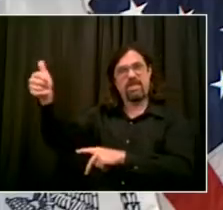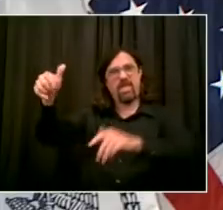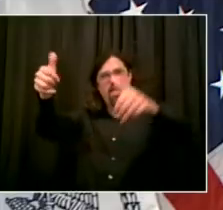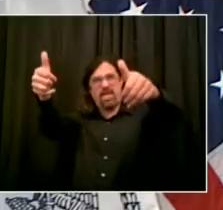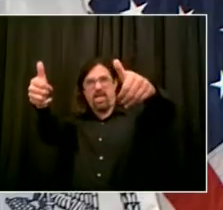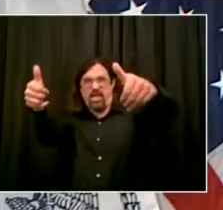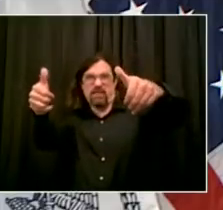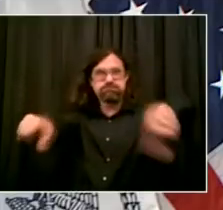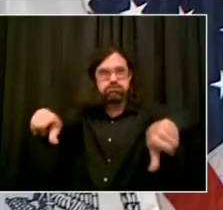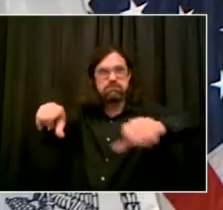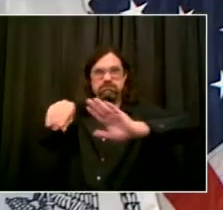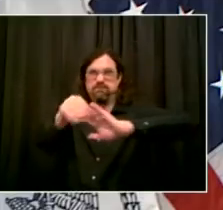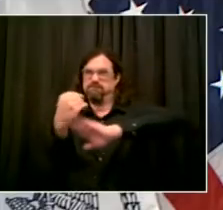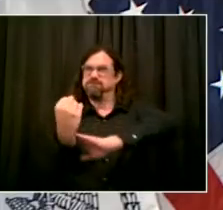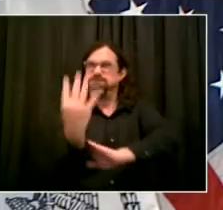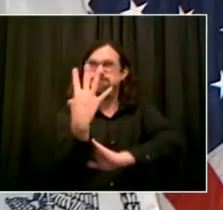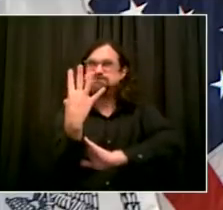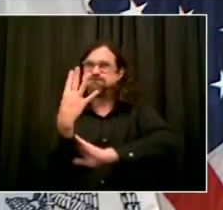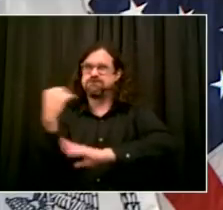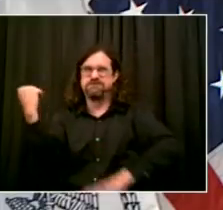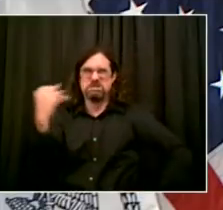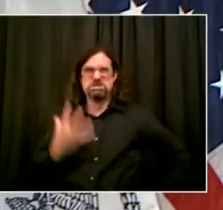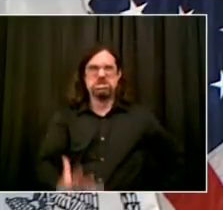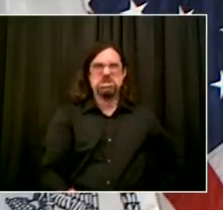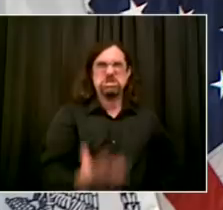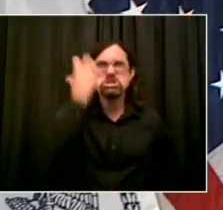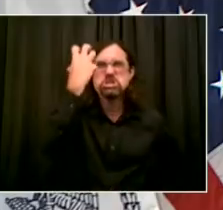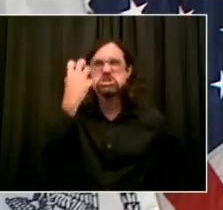especially District 75 classrooms